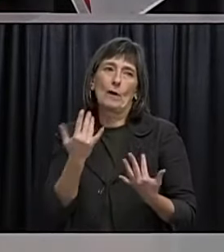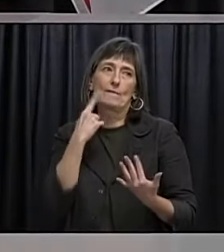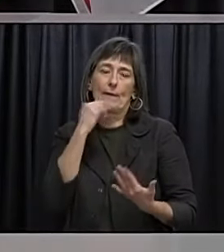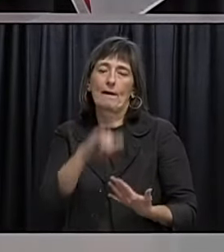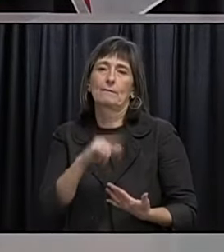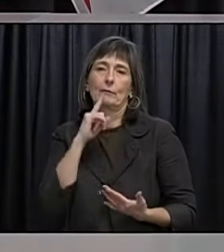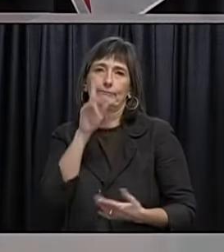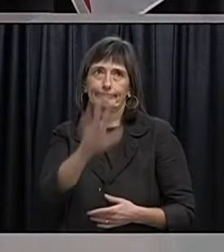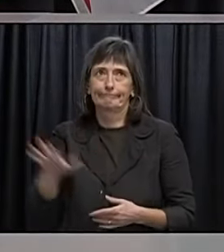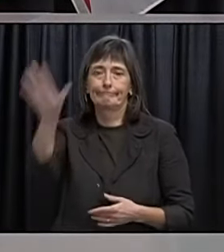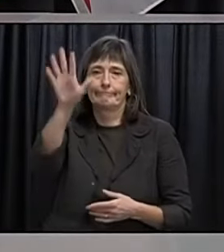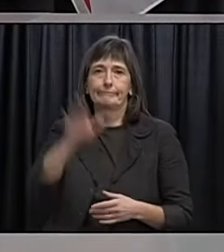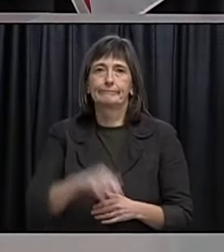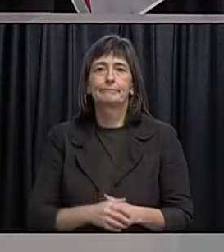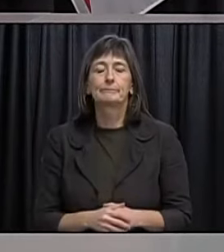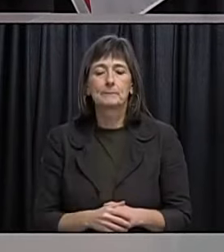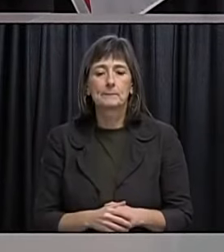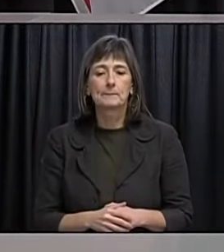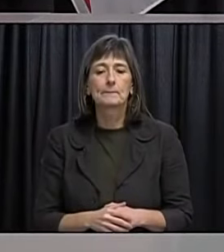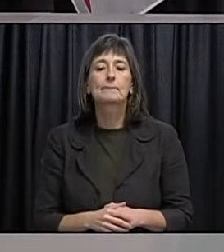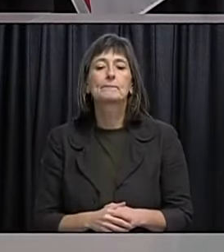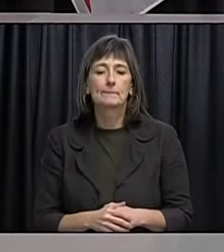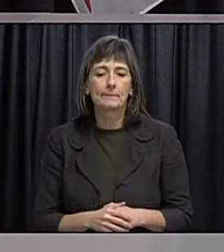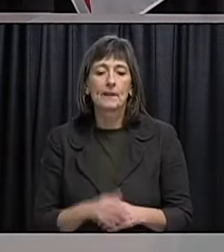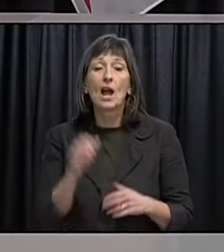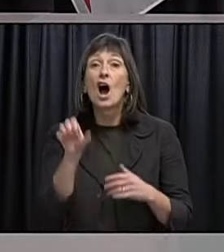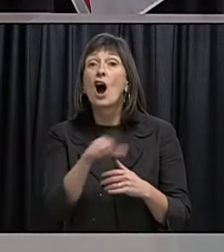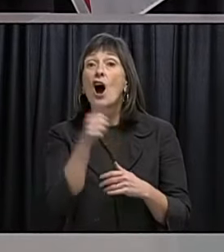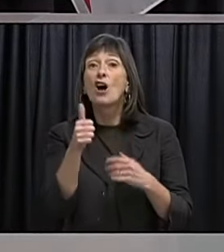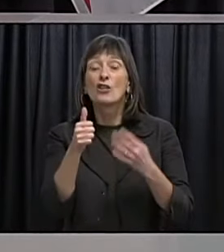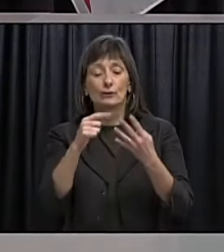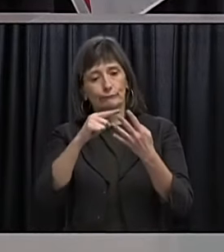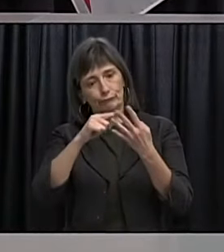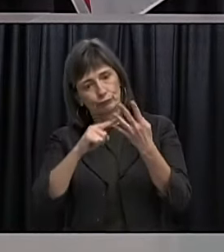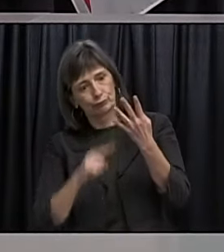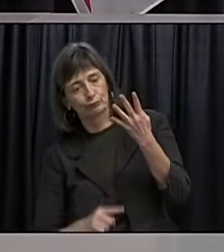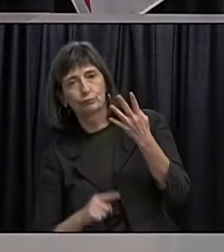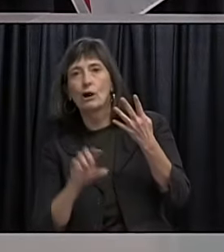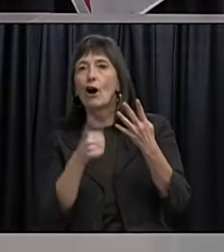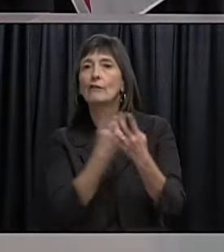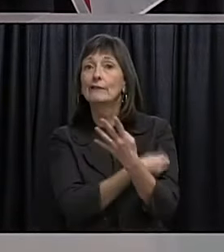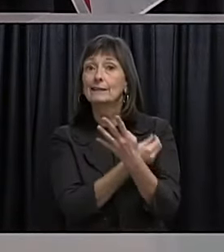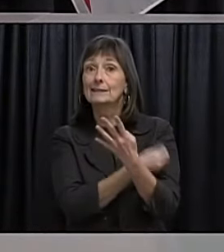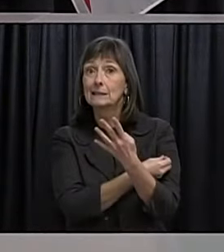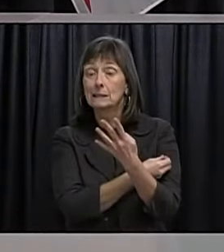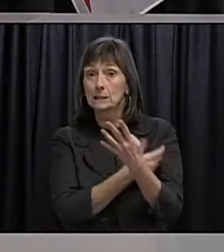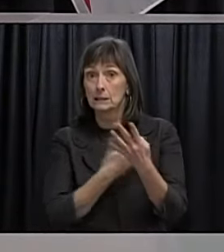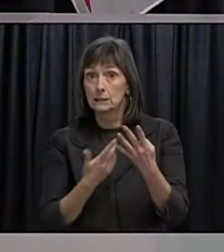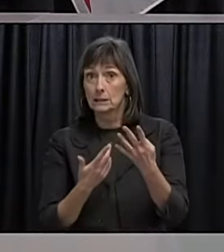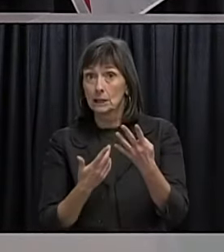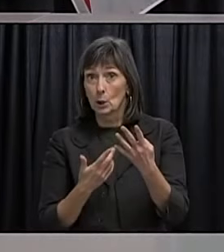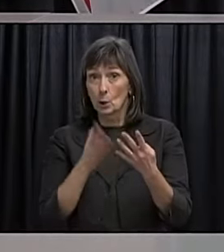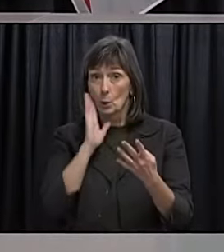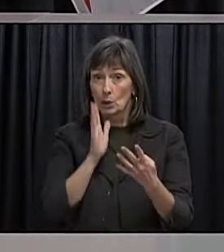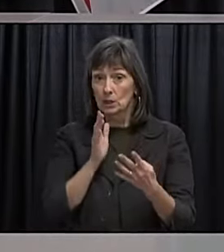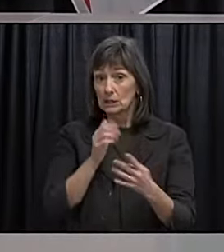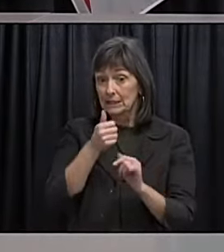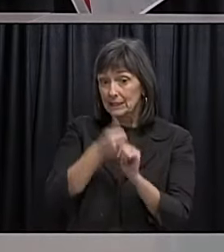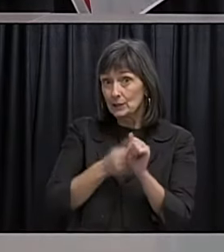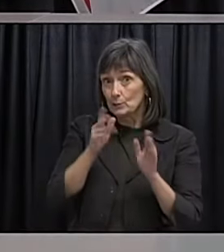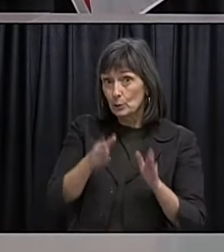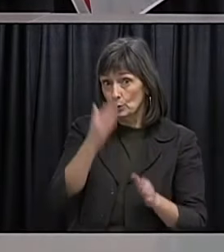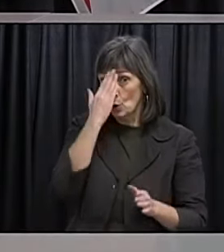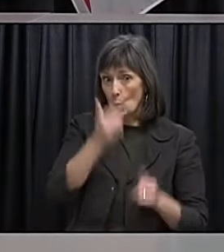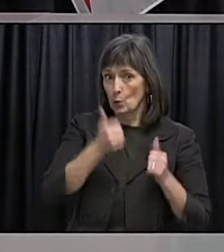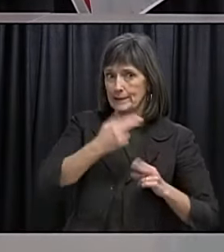I was curious about. As other vaccines. online. year. Will recipients. Be informed. Which one. They're getting. And I ask